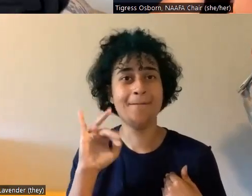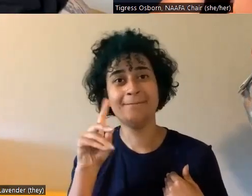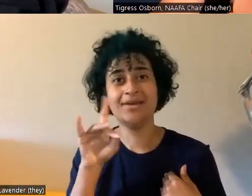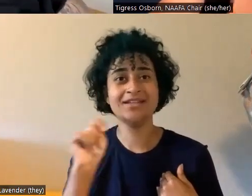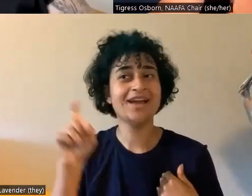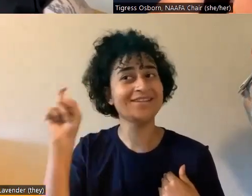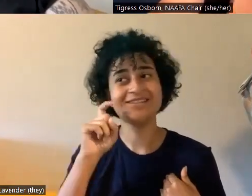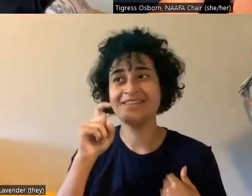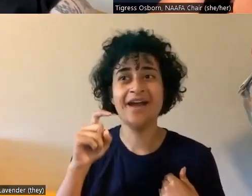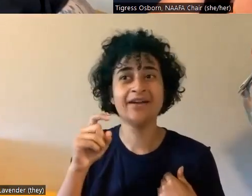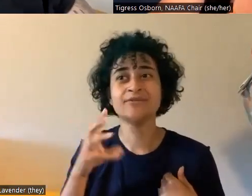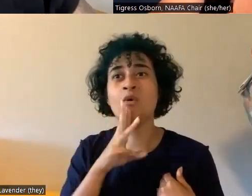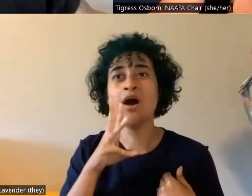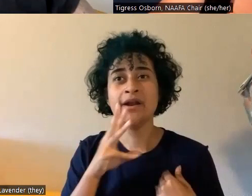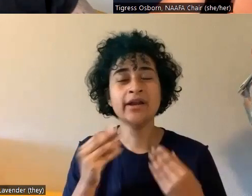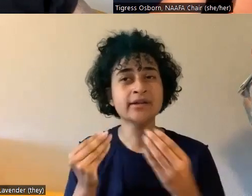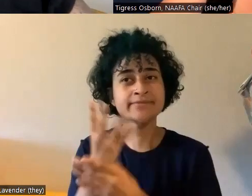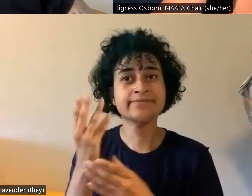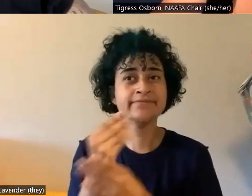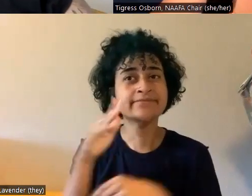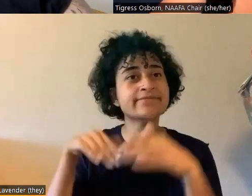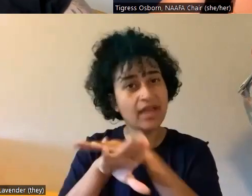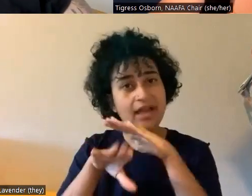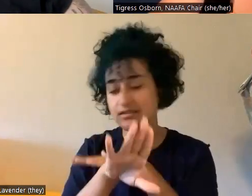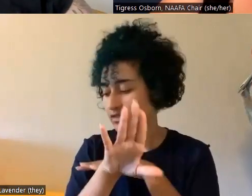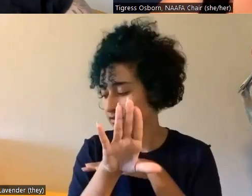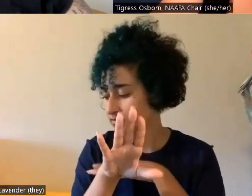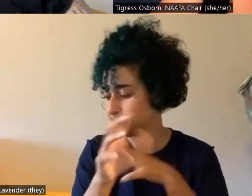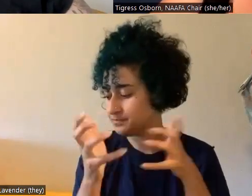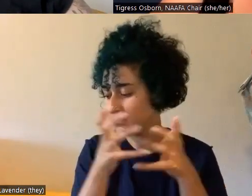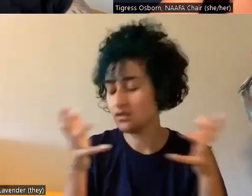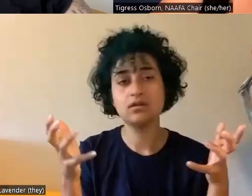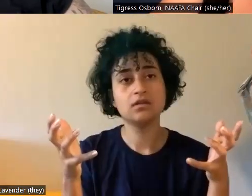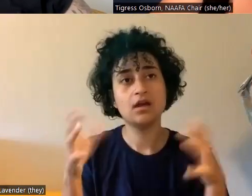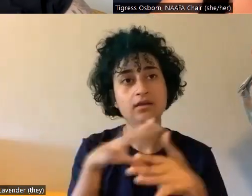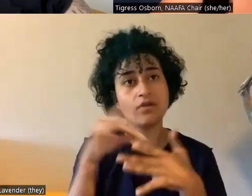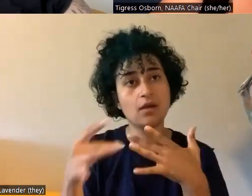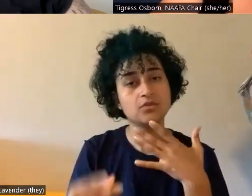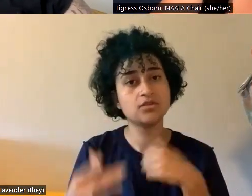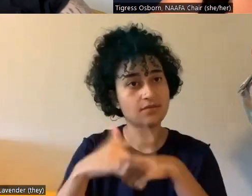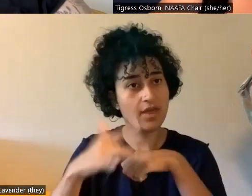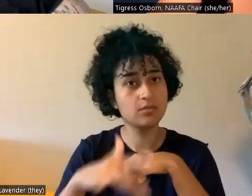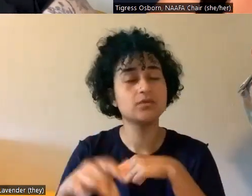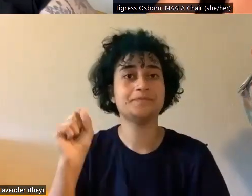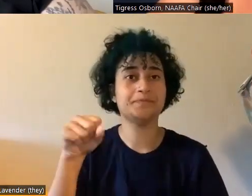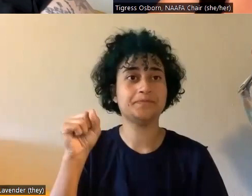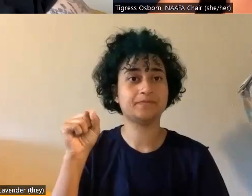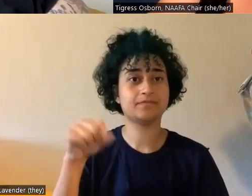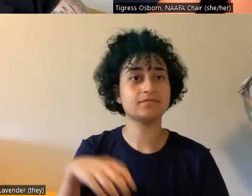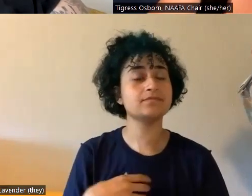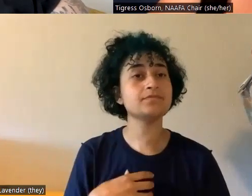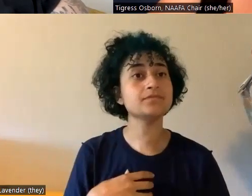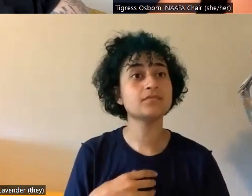water access and I'm good. But like, there's a lot of really fancy options available. Yeah. Yeah. There's,